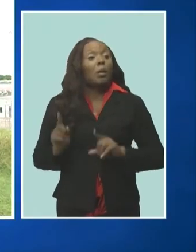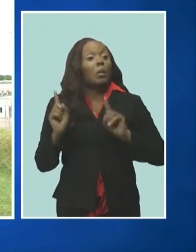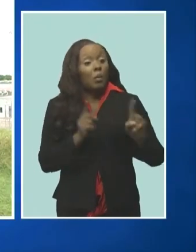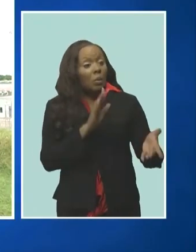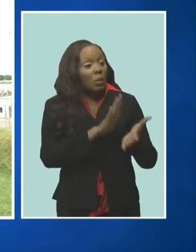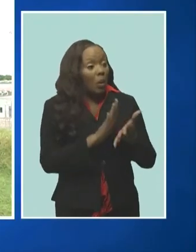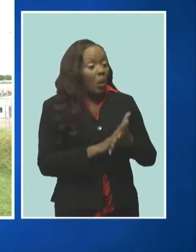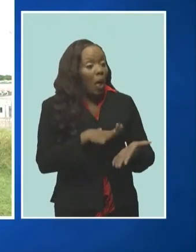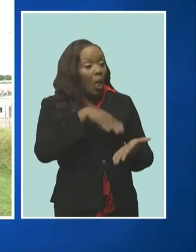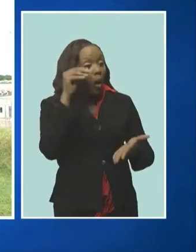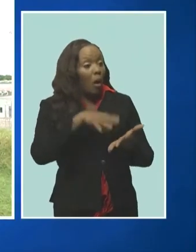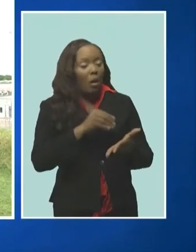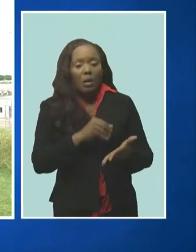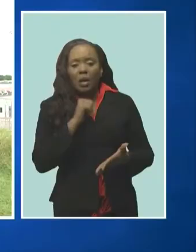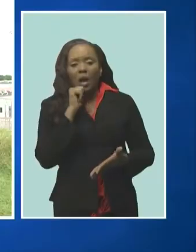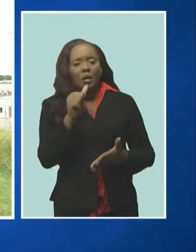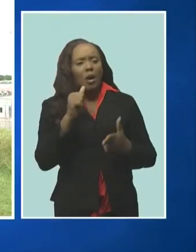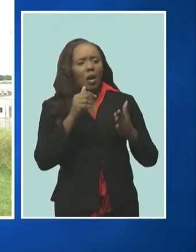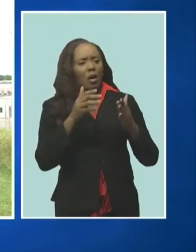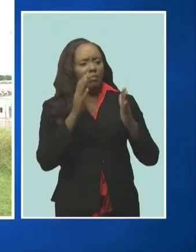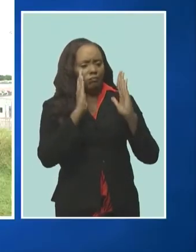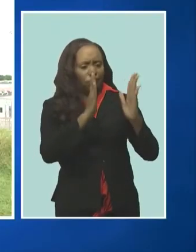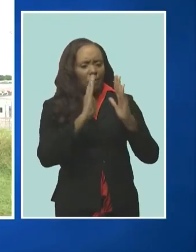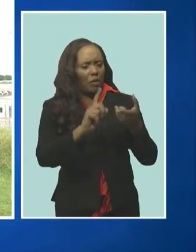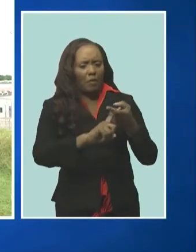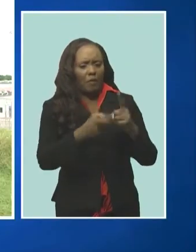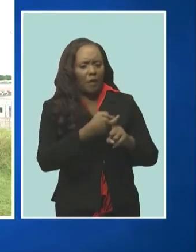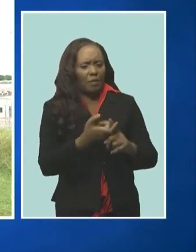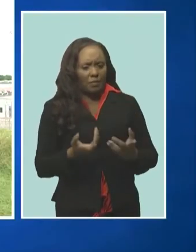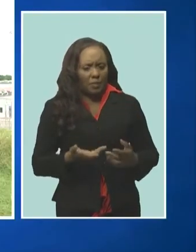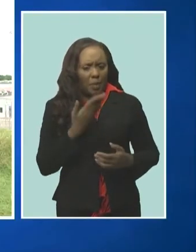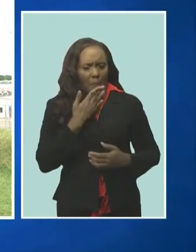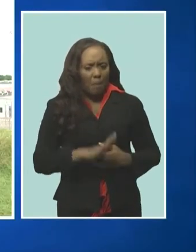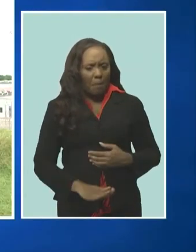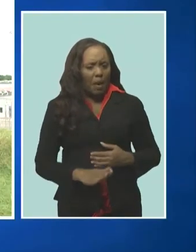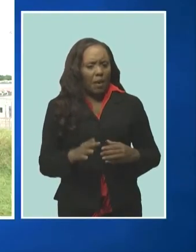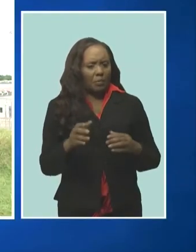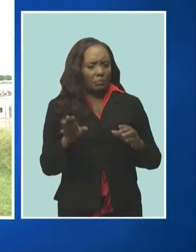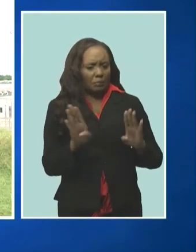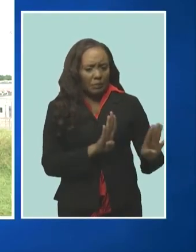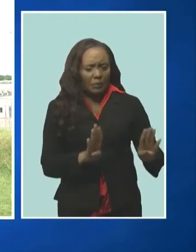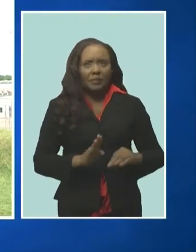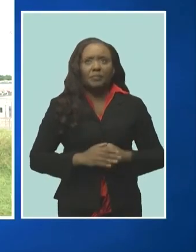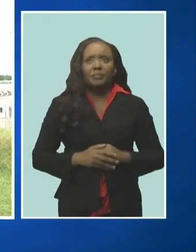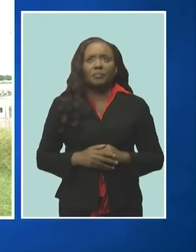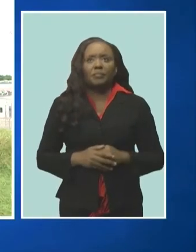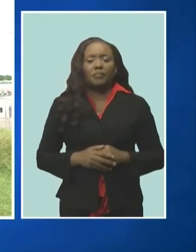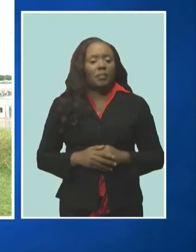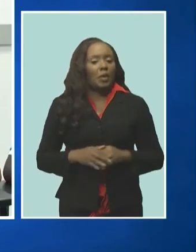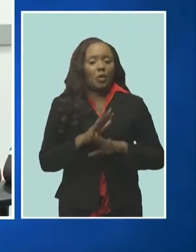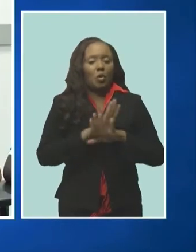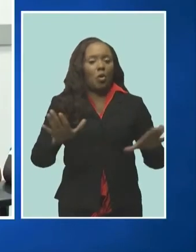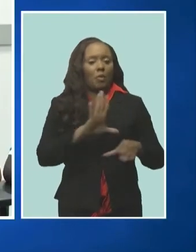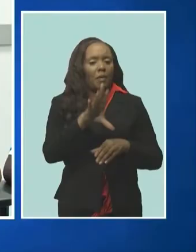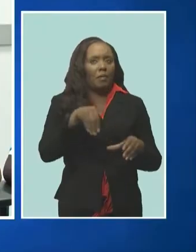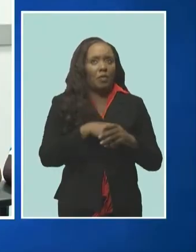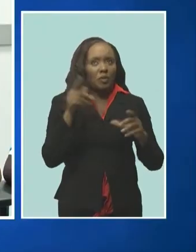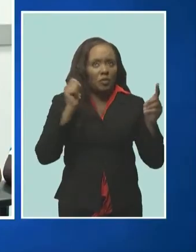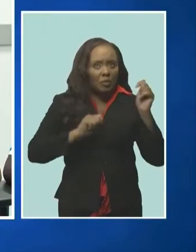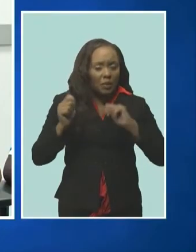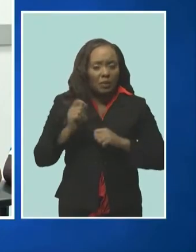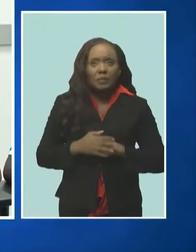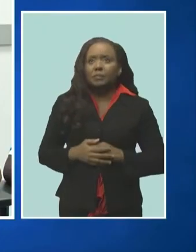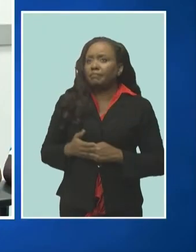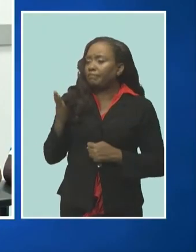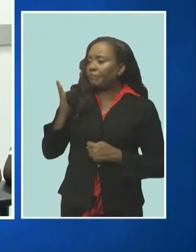learn and start mining friends and just do what you gotta do and keep yourself as much as you can they're seeing things on